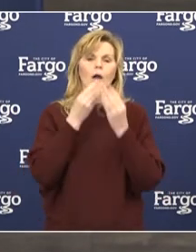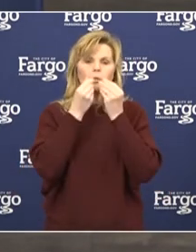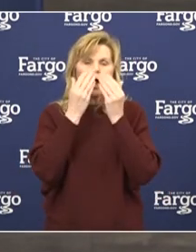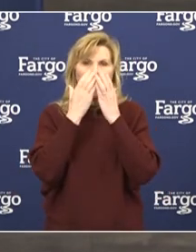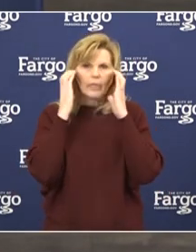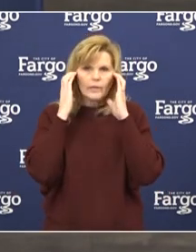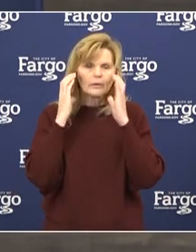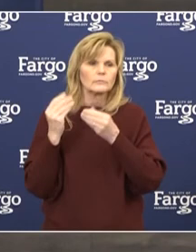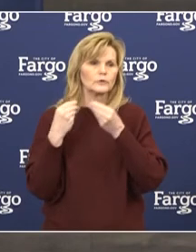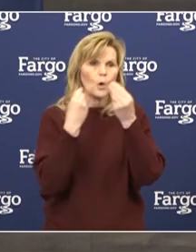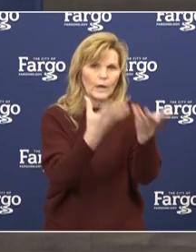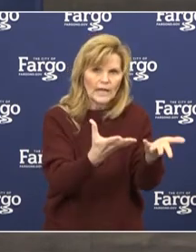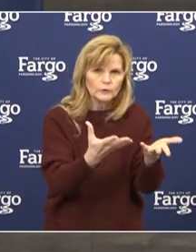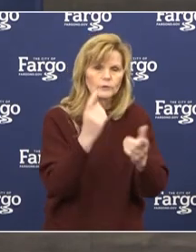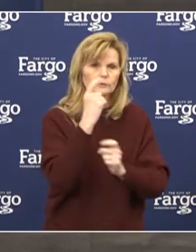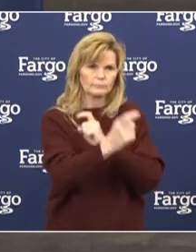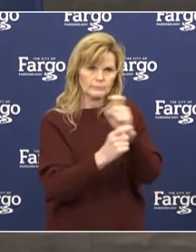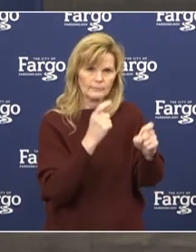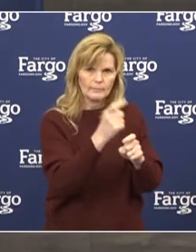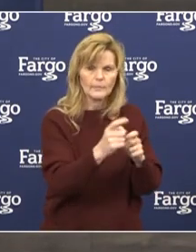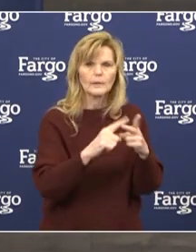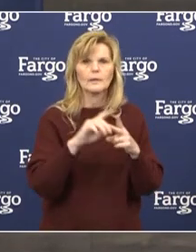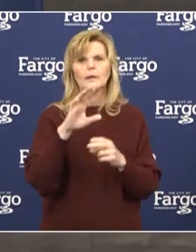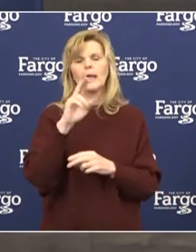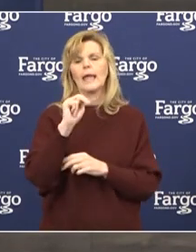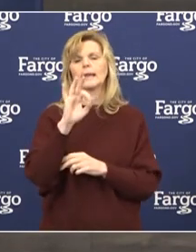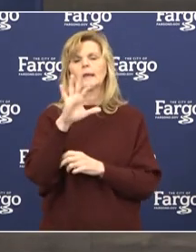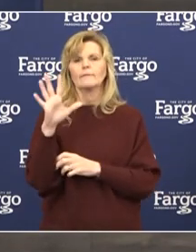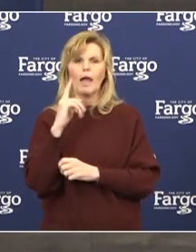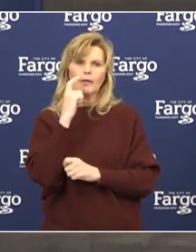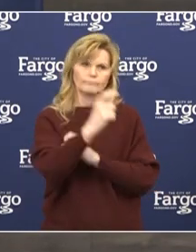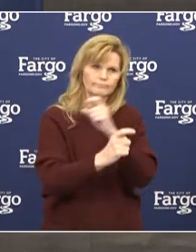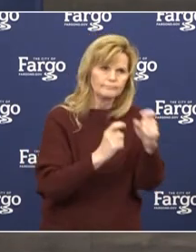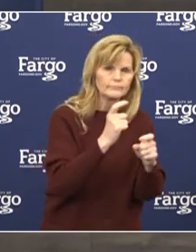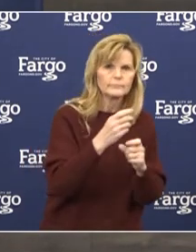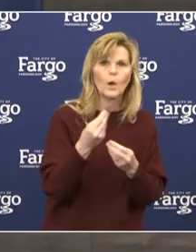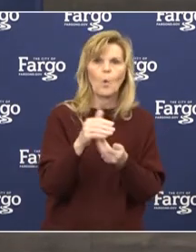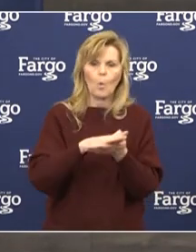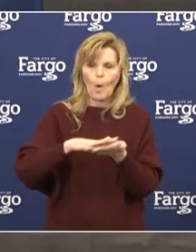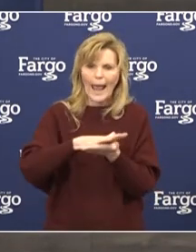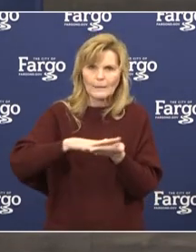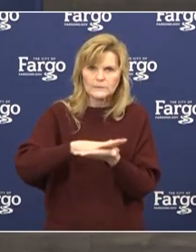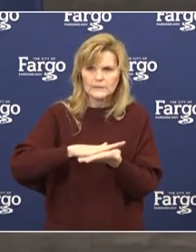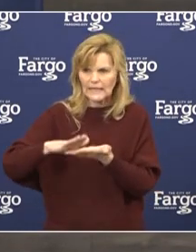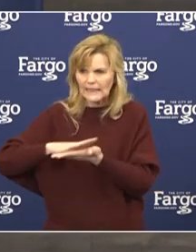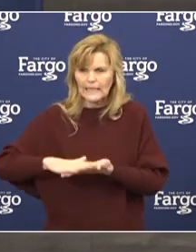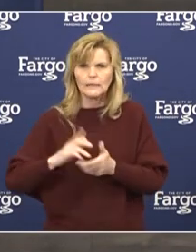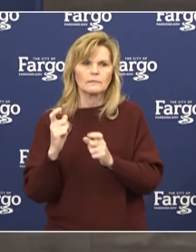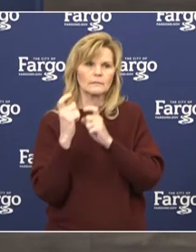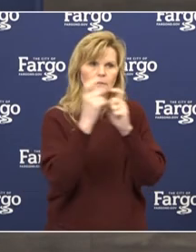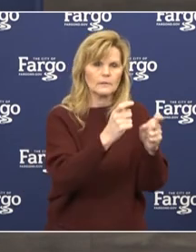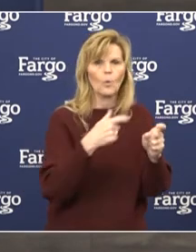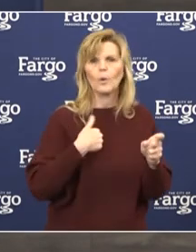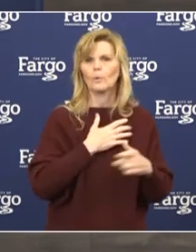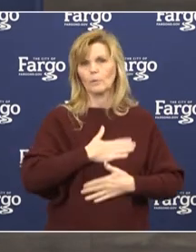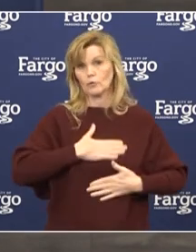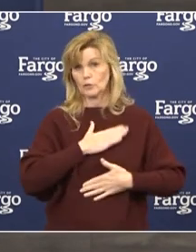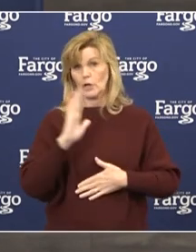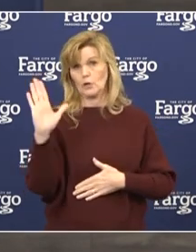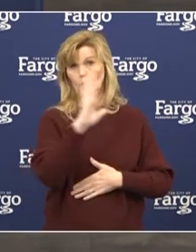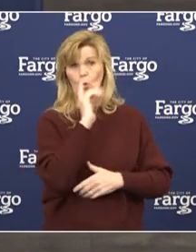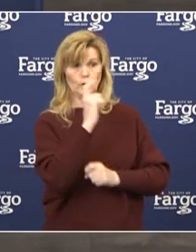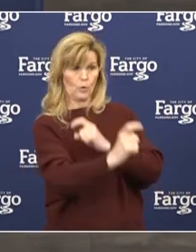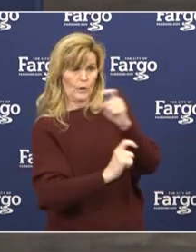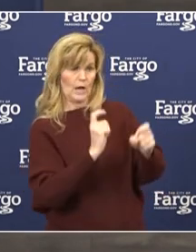N95 mask, as well as unopened disinfectant wipes are much needed and appreciate the outpouring of